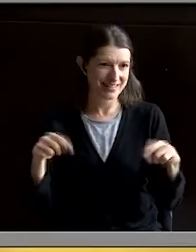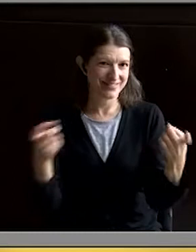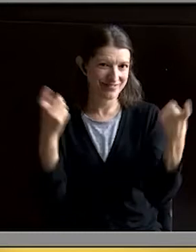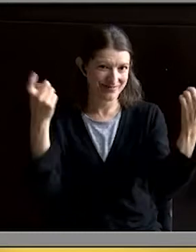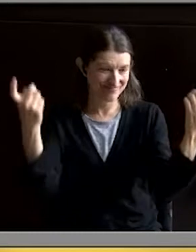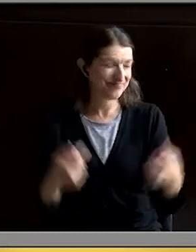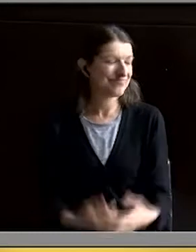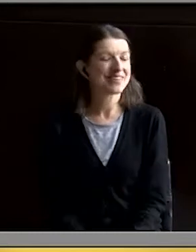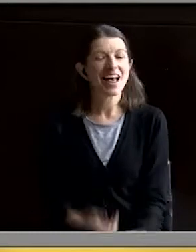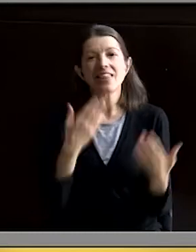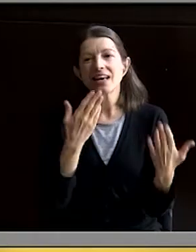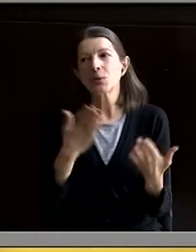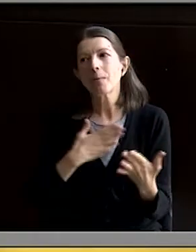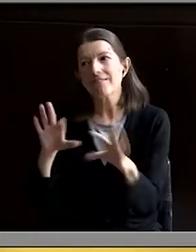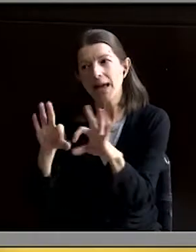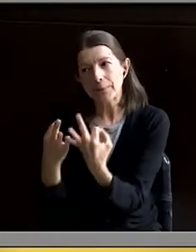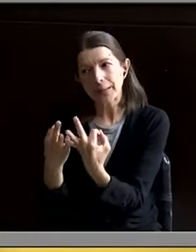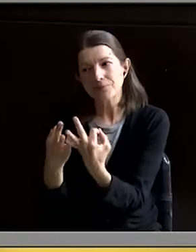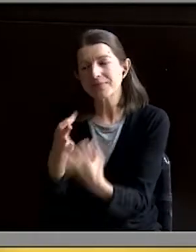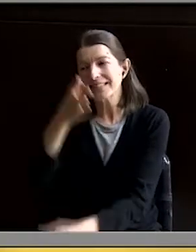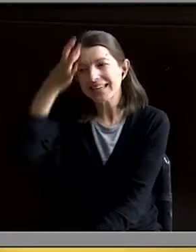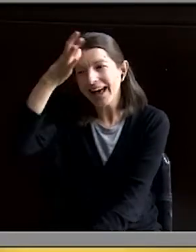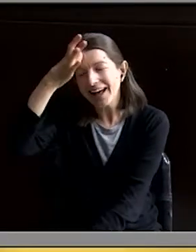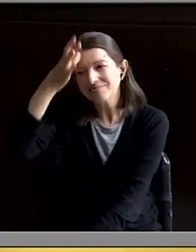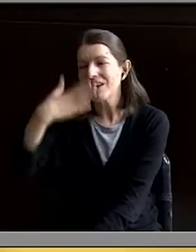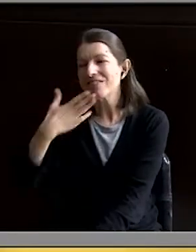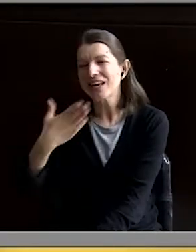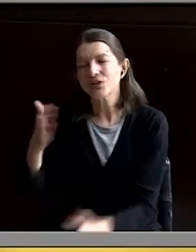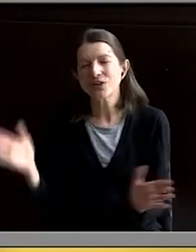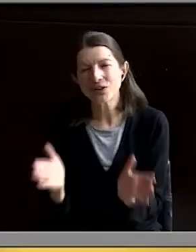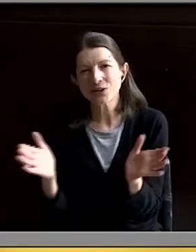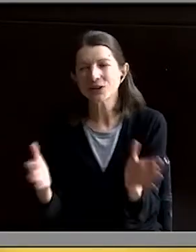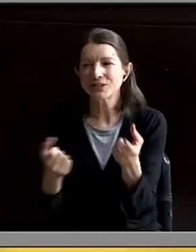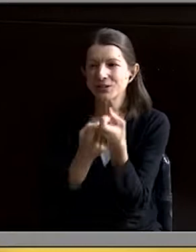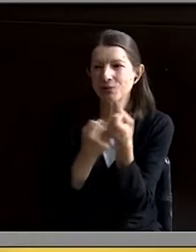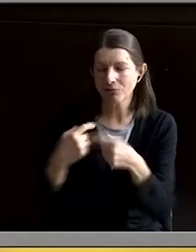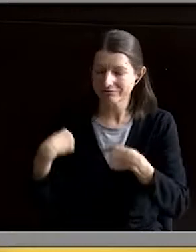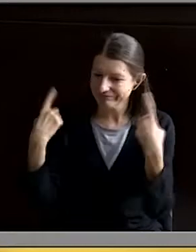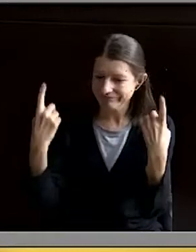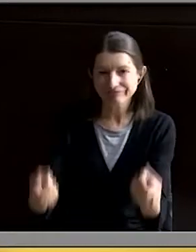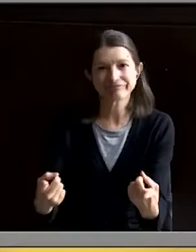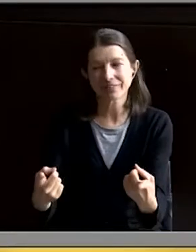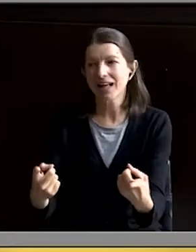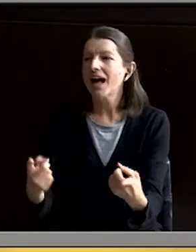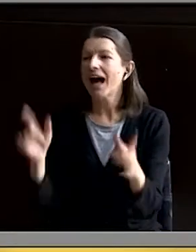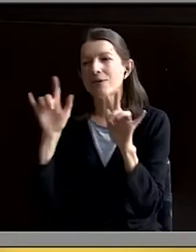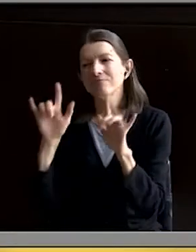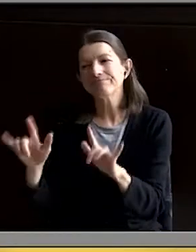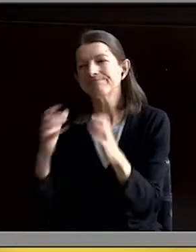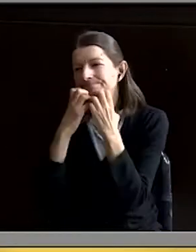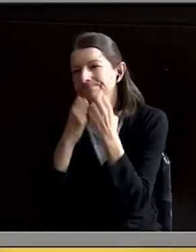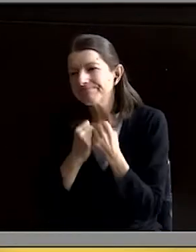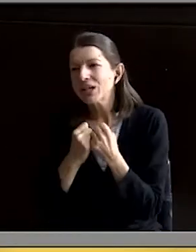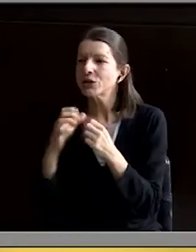And finally, thank you to my family. Dad, thank you for your encouragement and support over the years. I will always admire how you led our